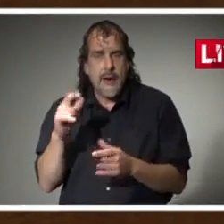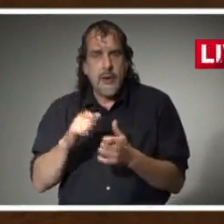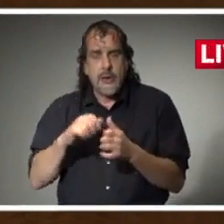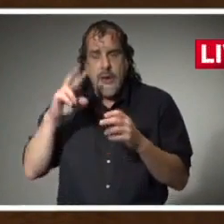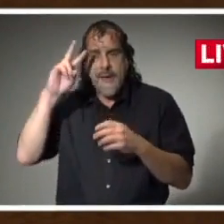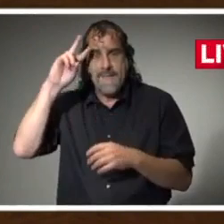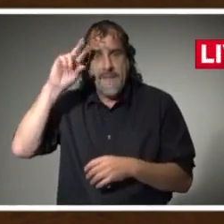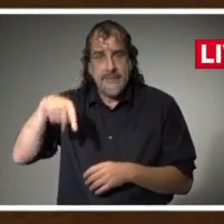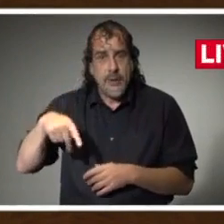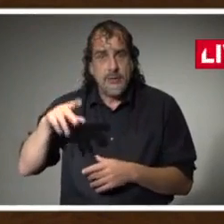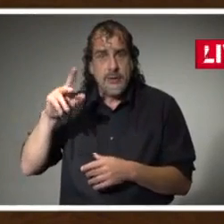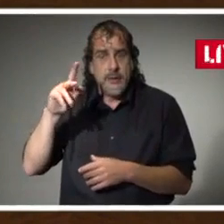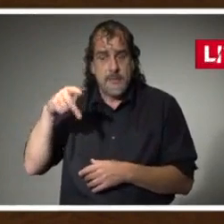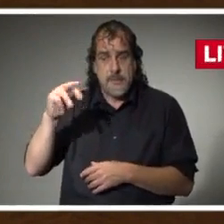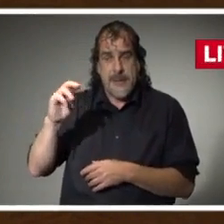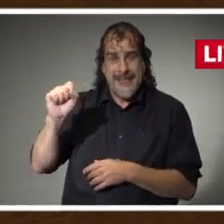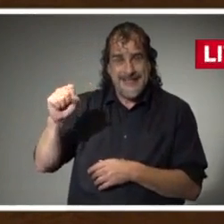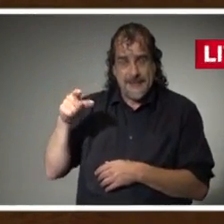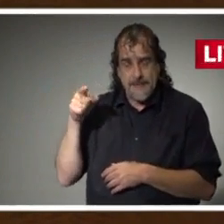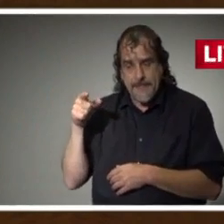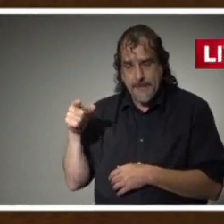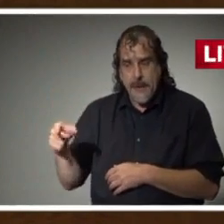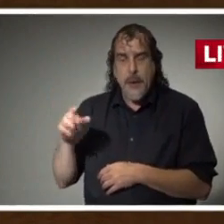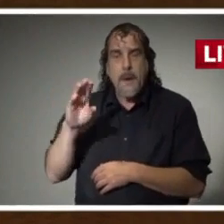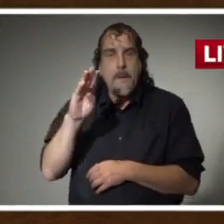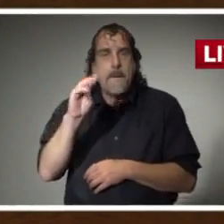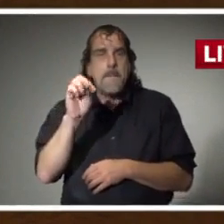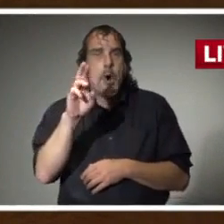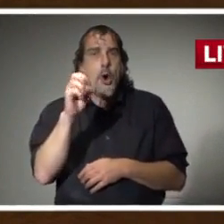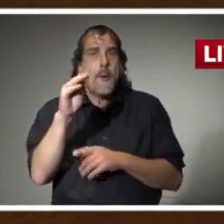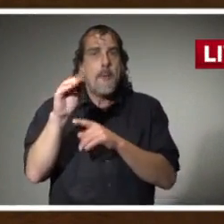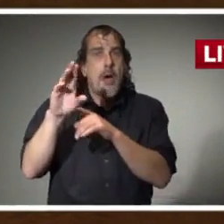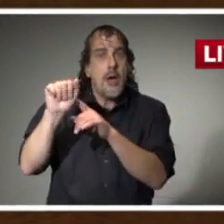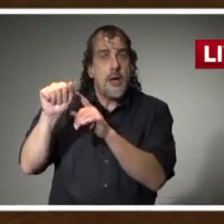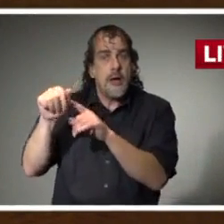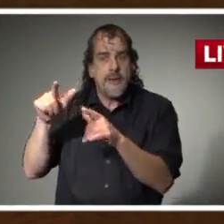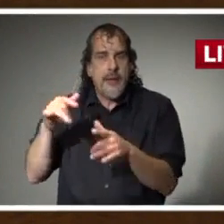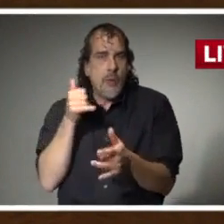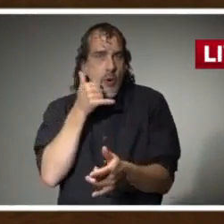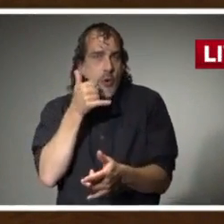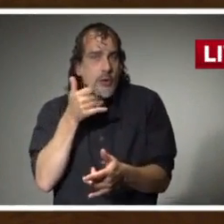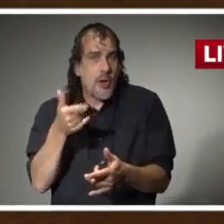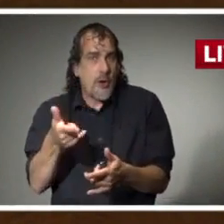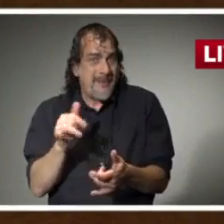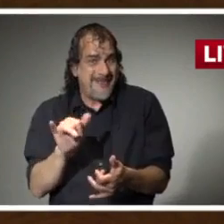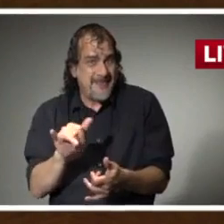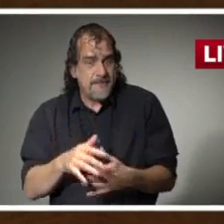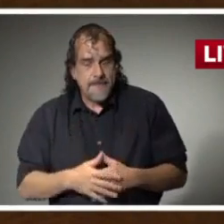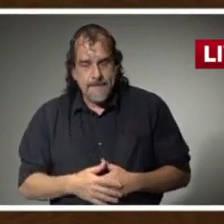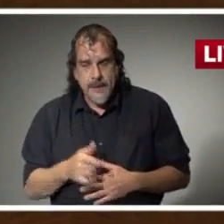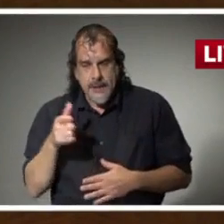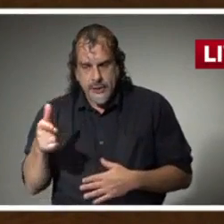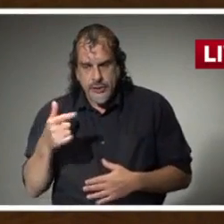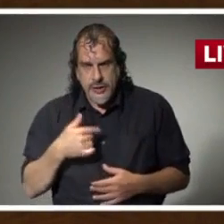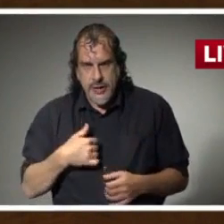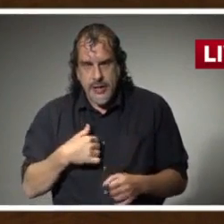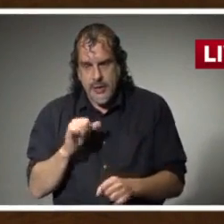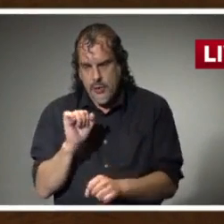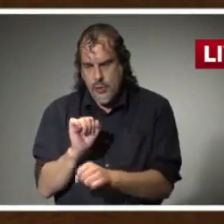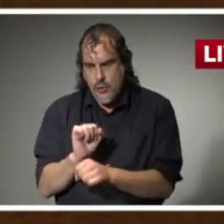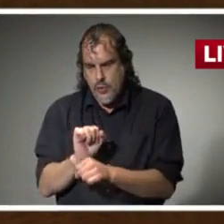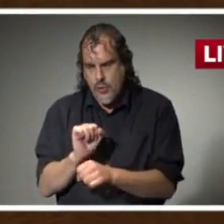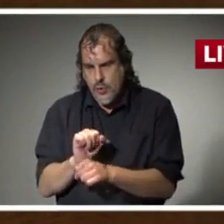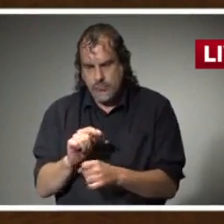Pence, Seema Verma, who is the administrator of CMMS, was on the call. And she has worked diligently,